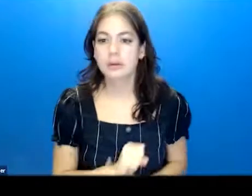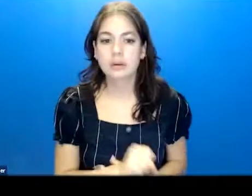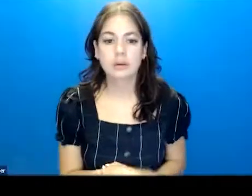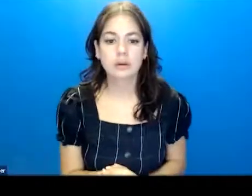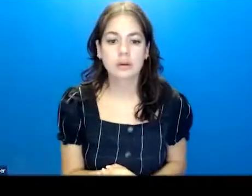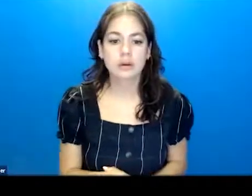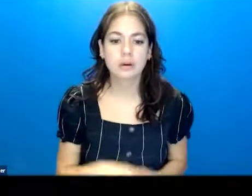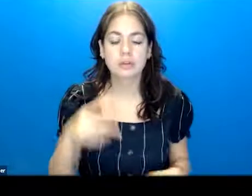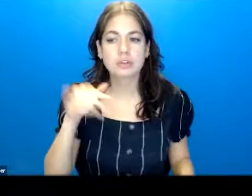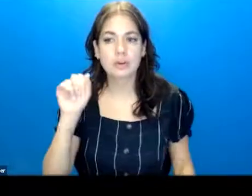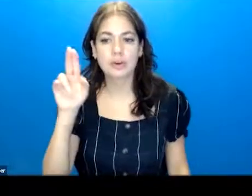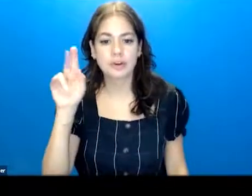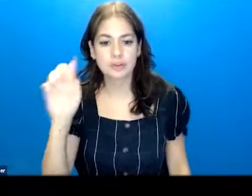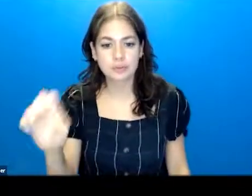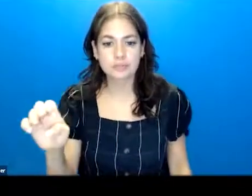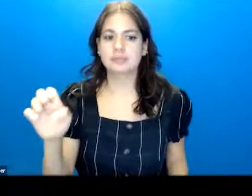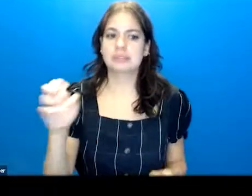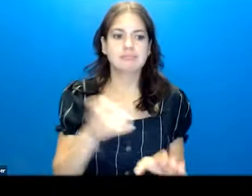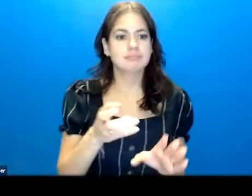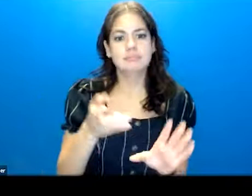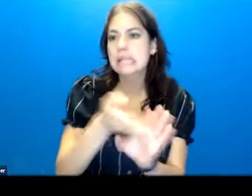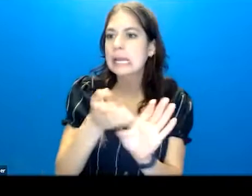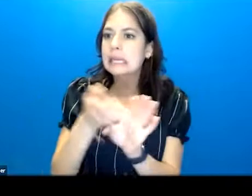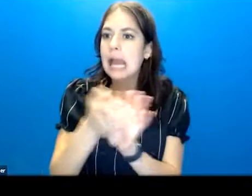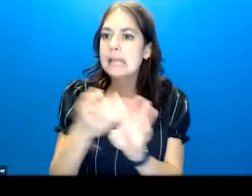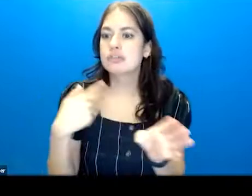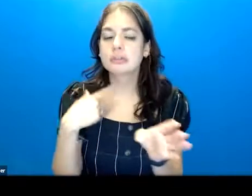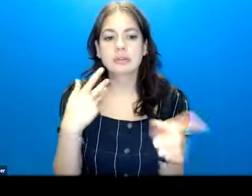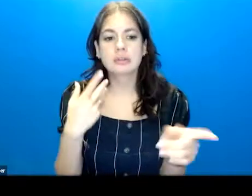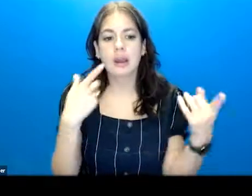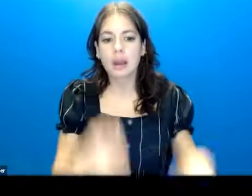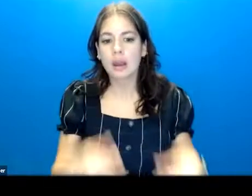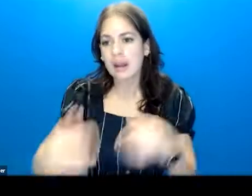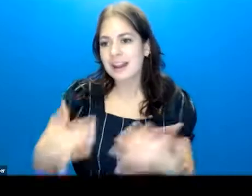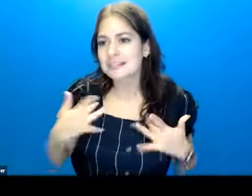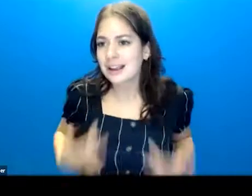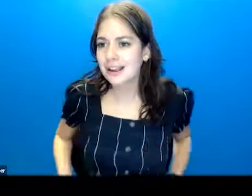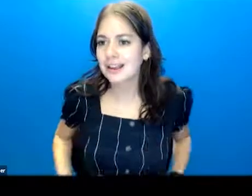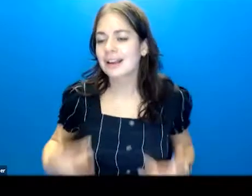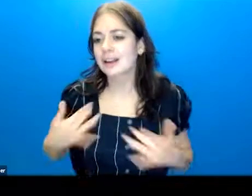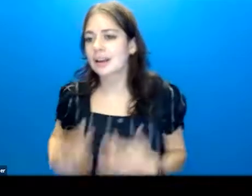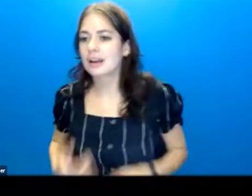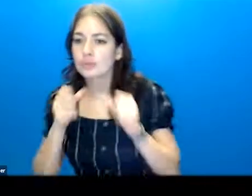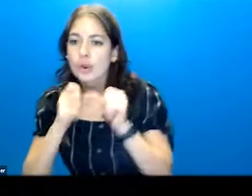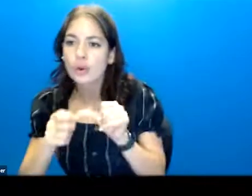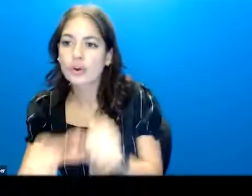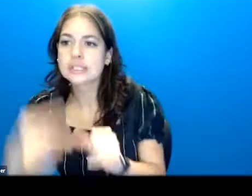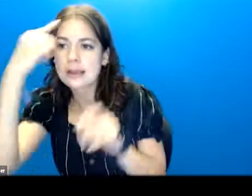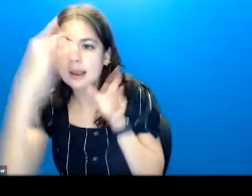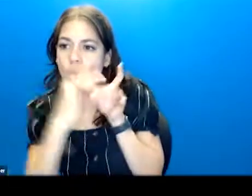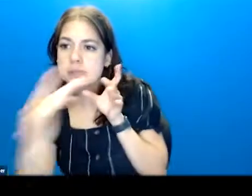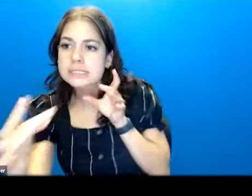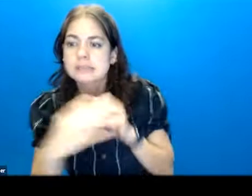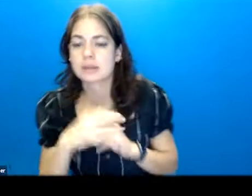an acute psychiatric episode, having a recurrence of intense depression, a recurrence of psychosis,